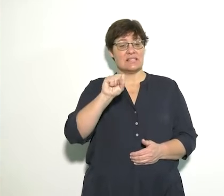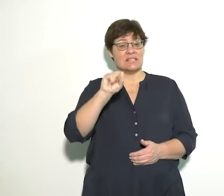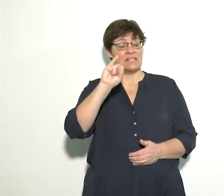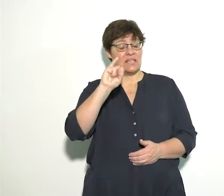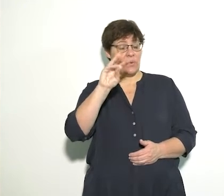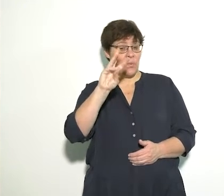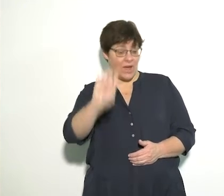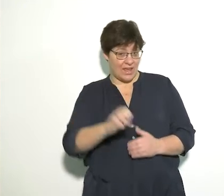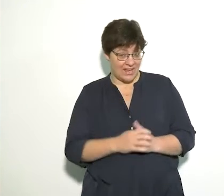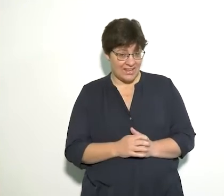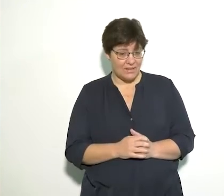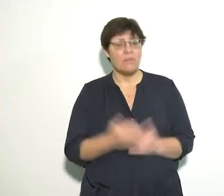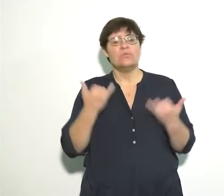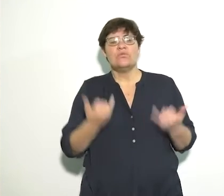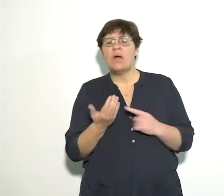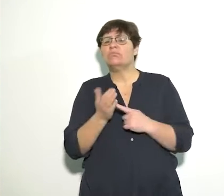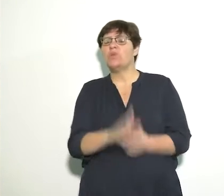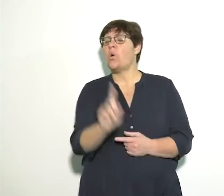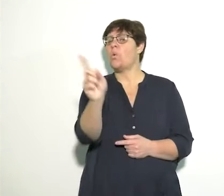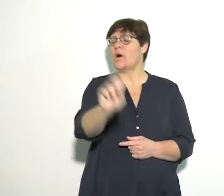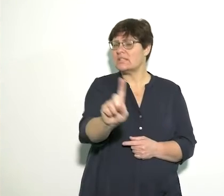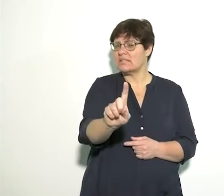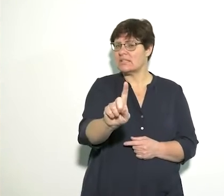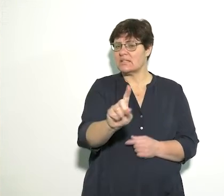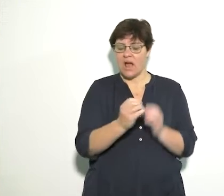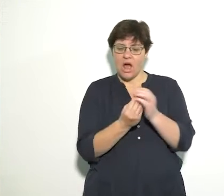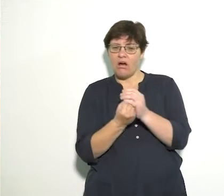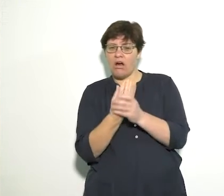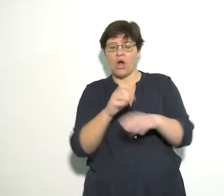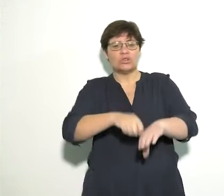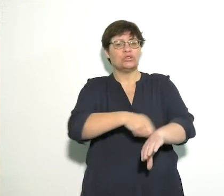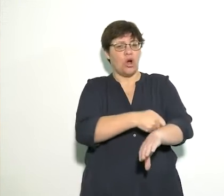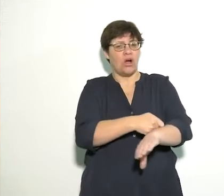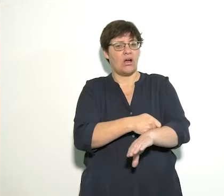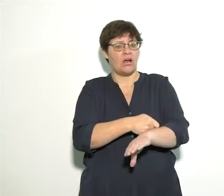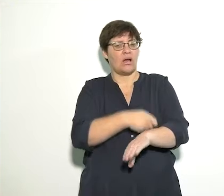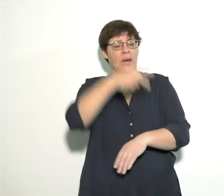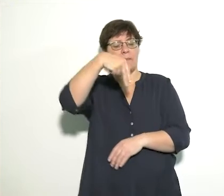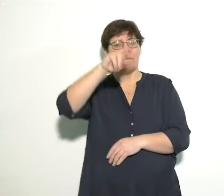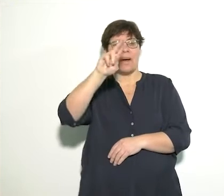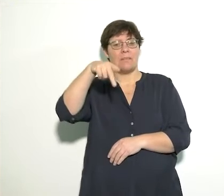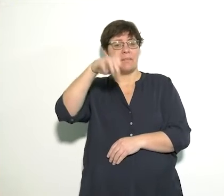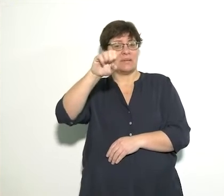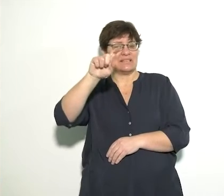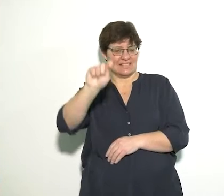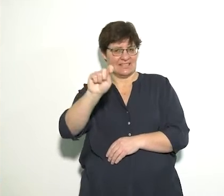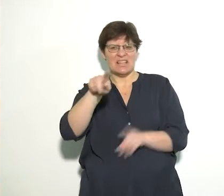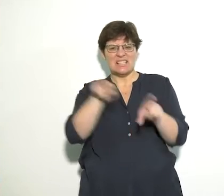Today, I'm going to be showing you how to make a sock puppet just like this.